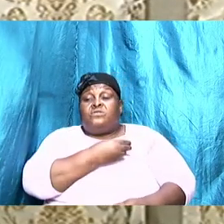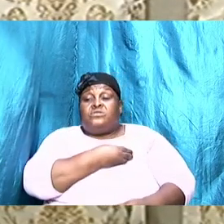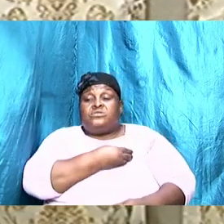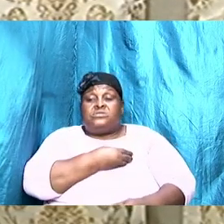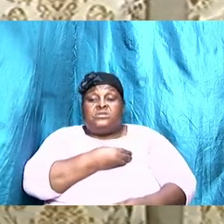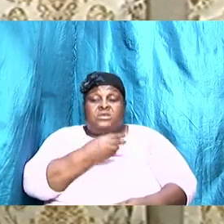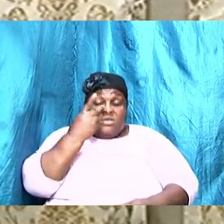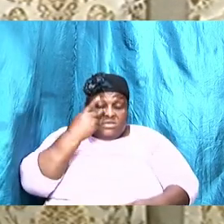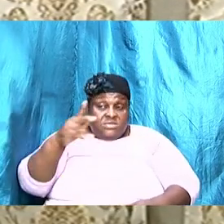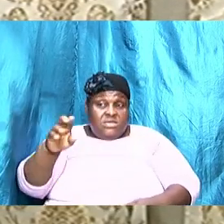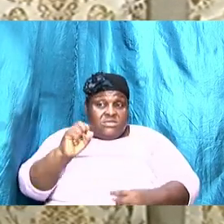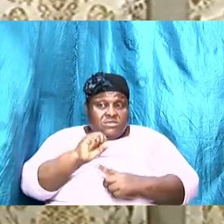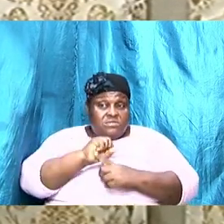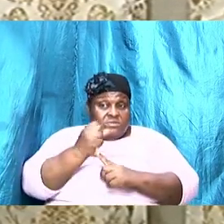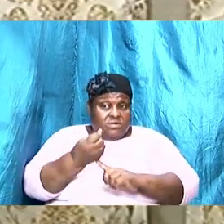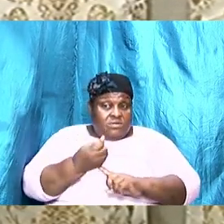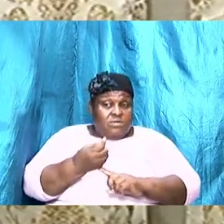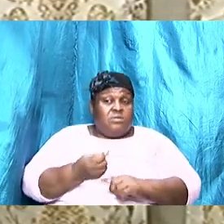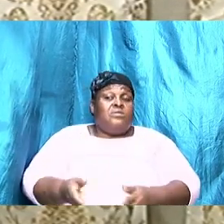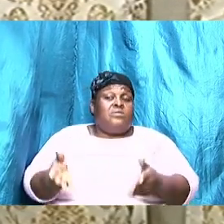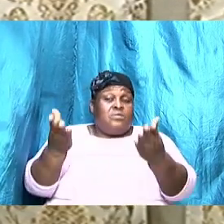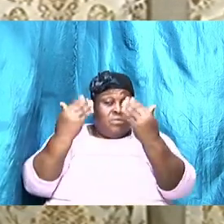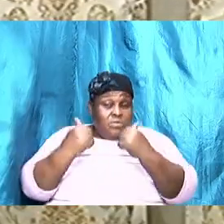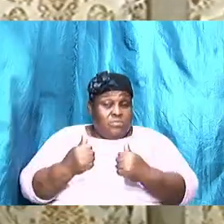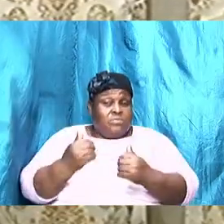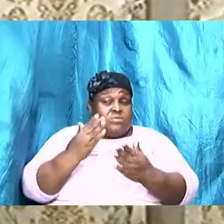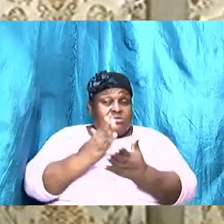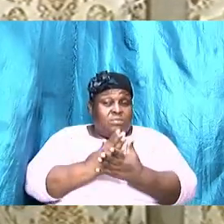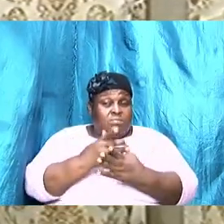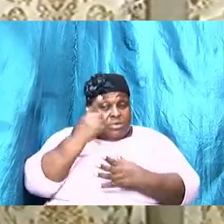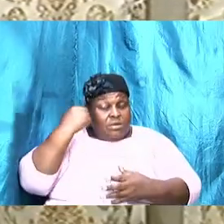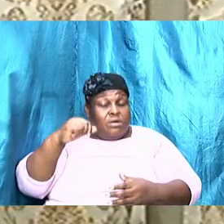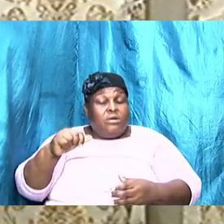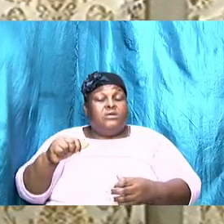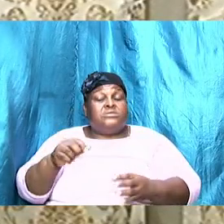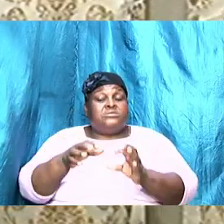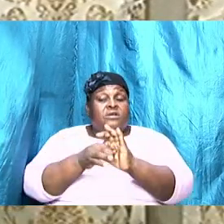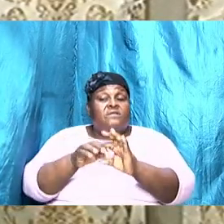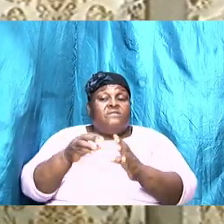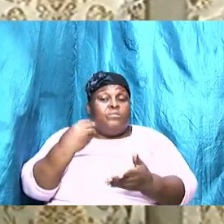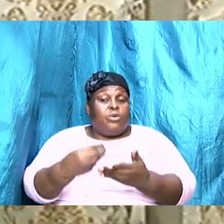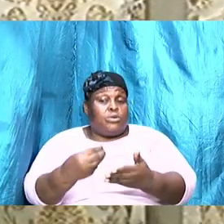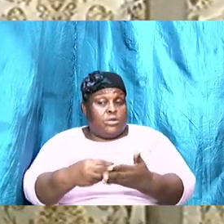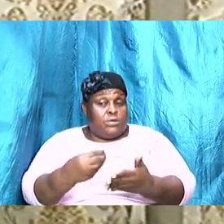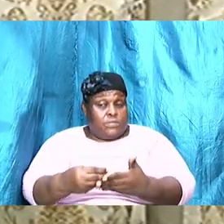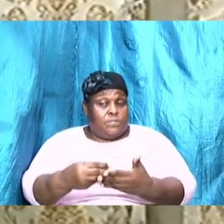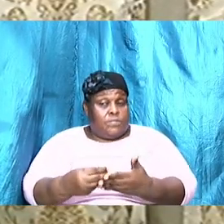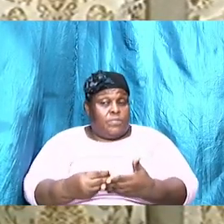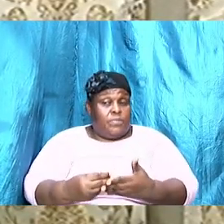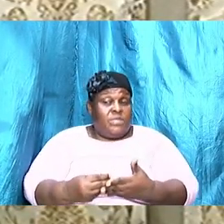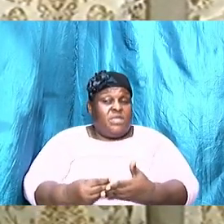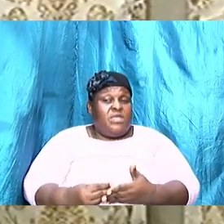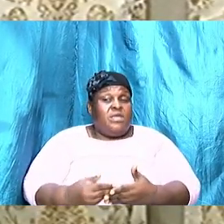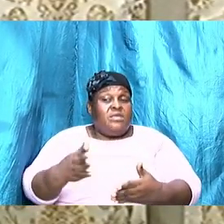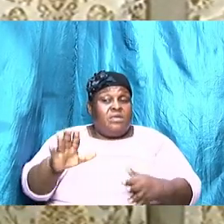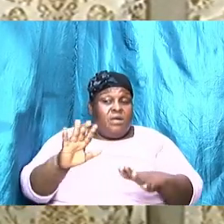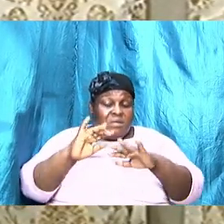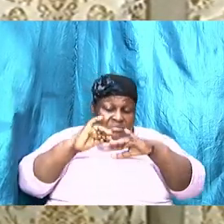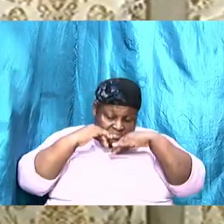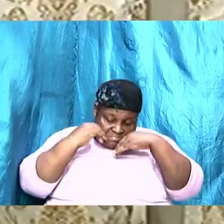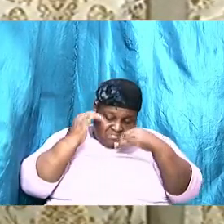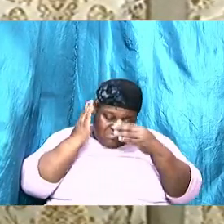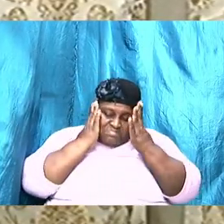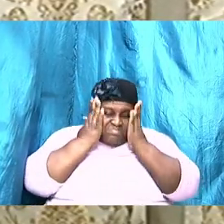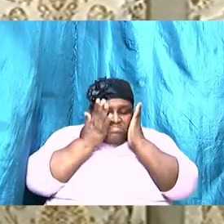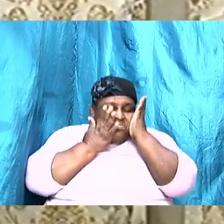our situations come to a bump because of money and you're embarrassed to tell anybody